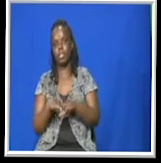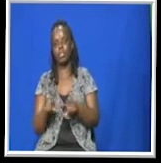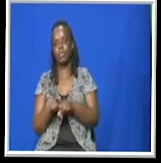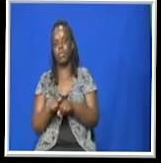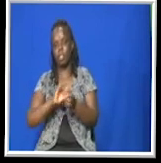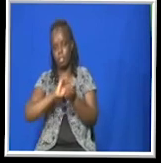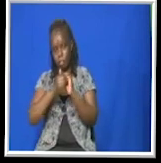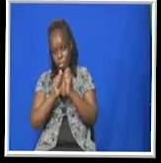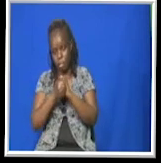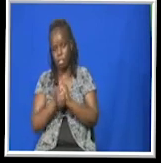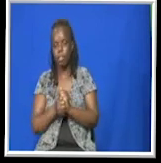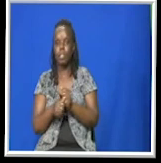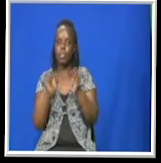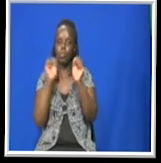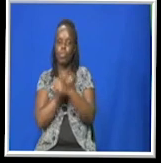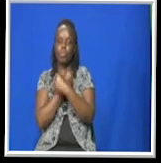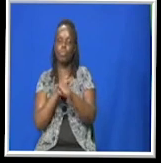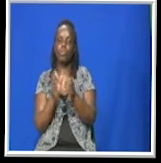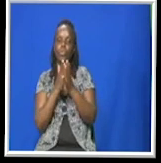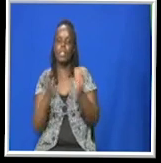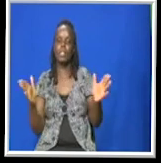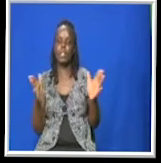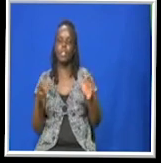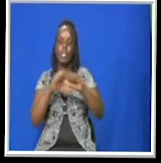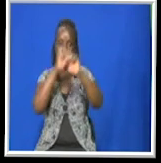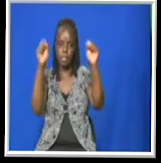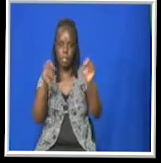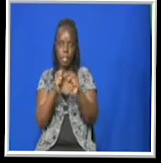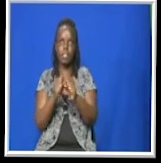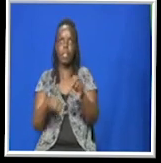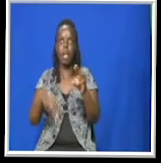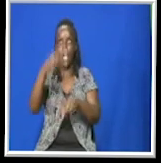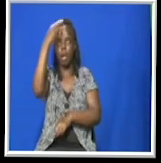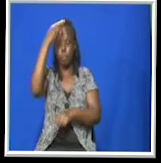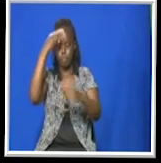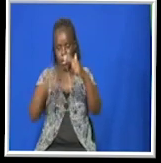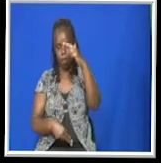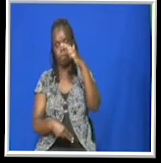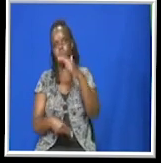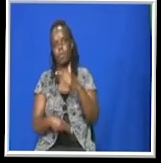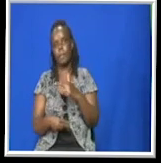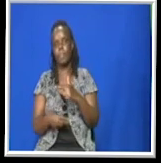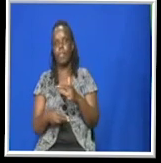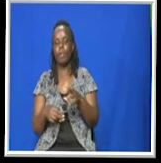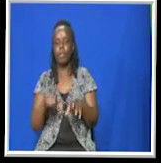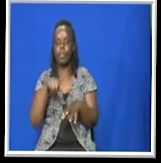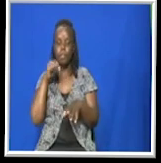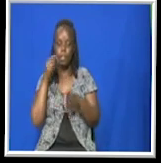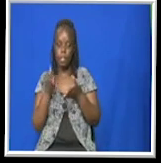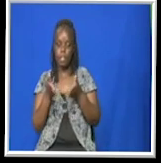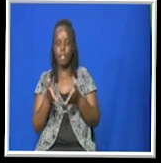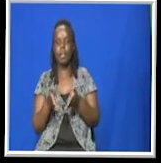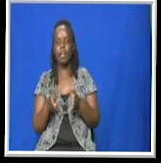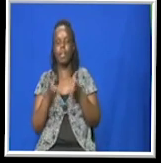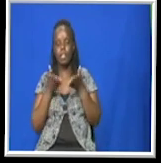not able to increase the land in size or in depth or in whatever kind. We found it there and that's